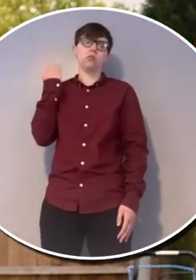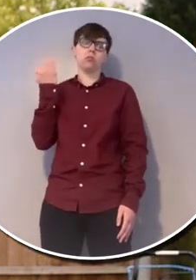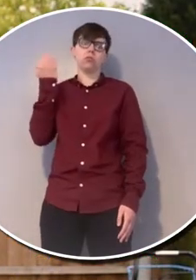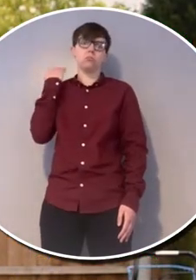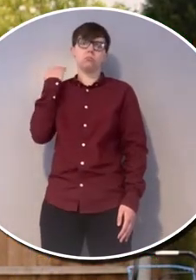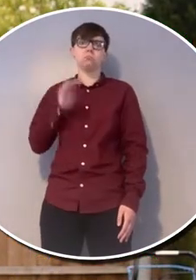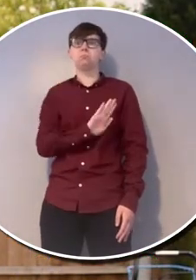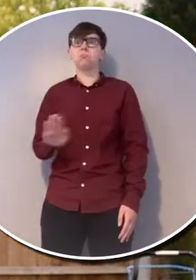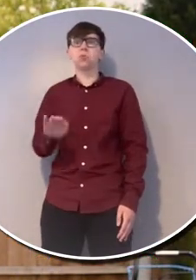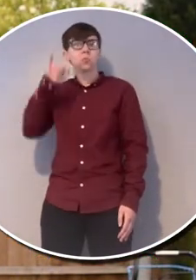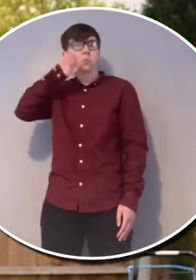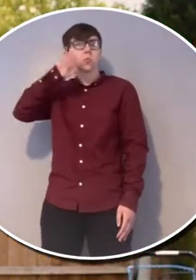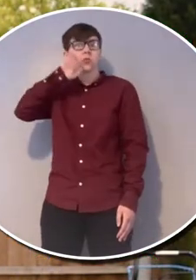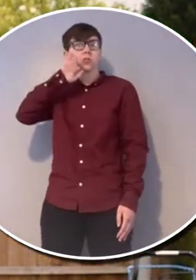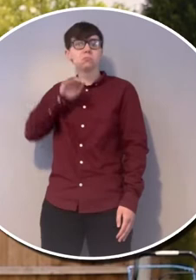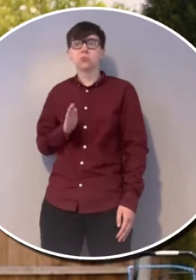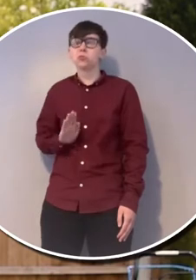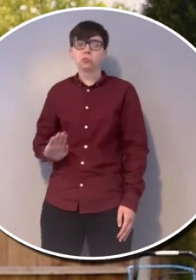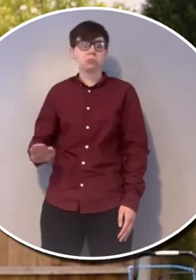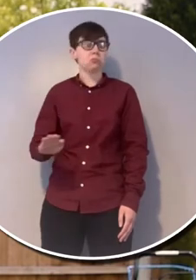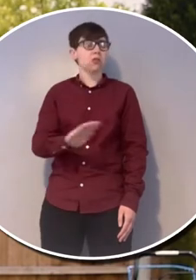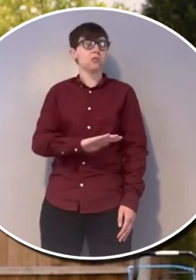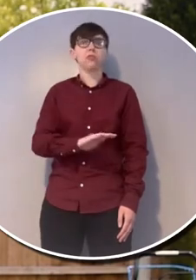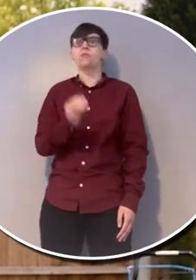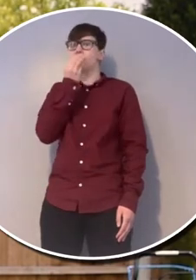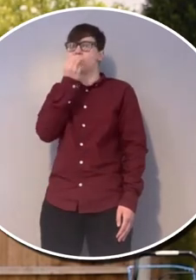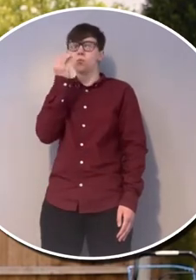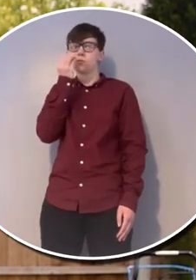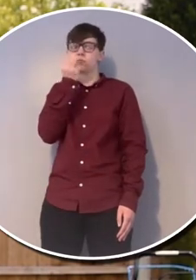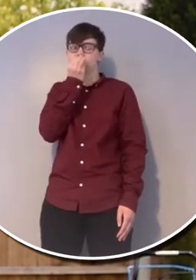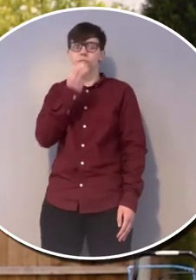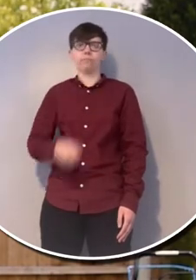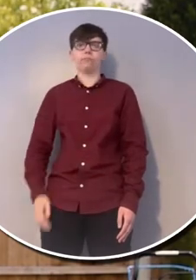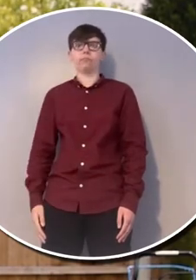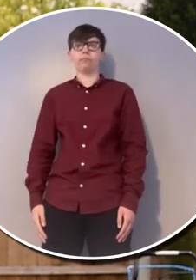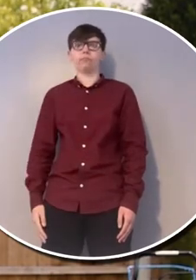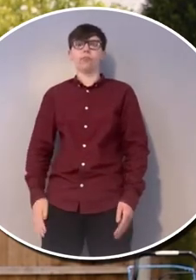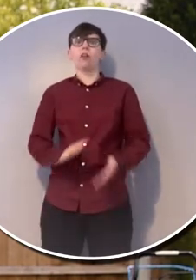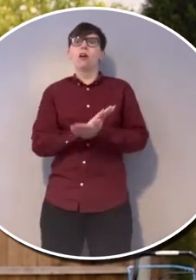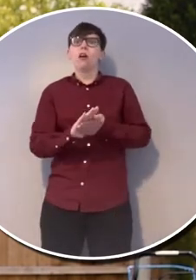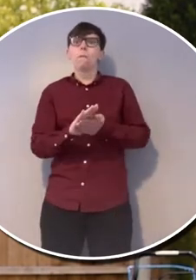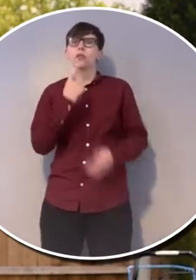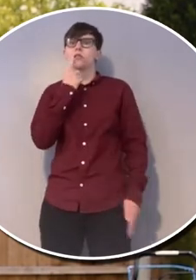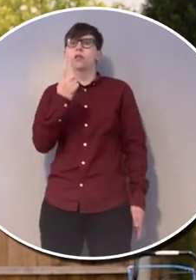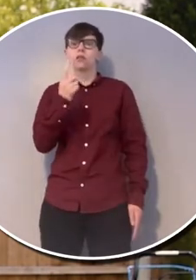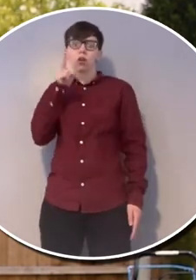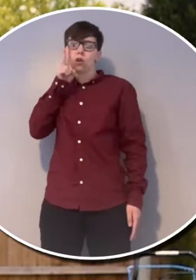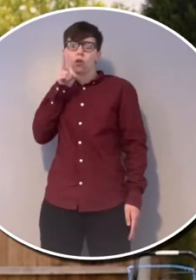But the water had gone long, long ago, and instead of the water now, there was just grass and flowers.